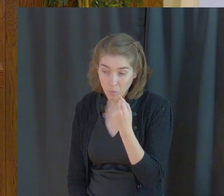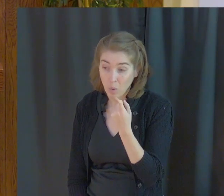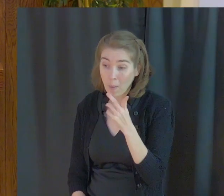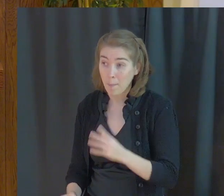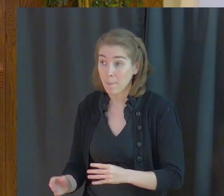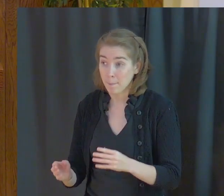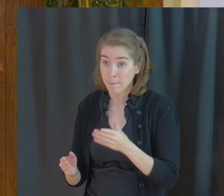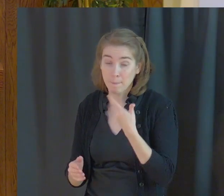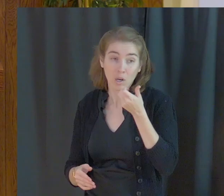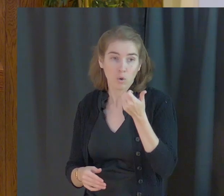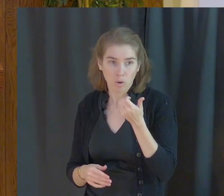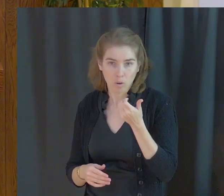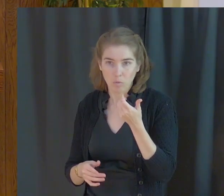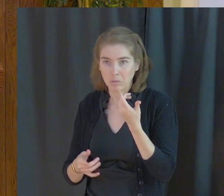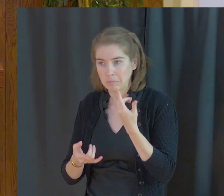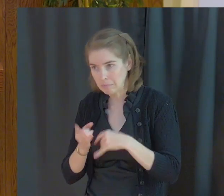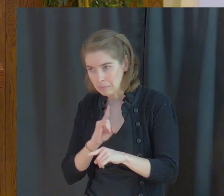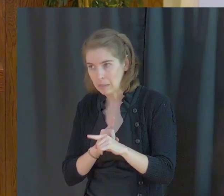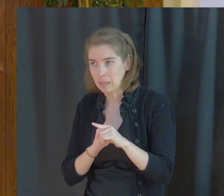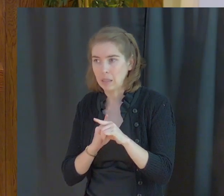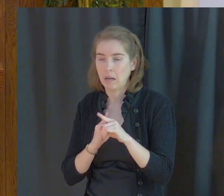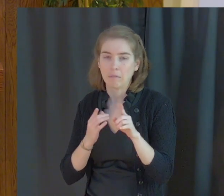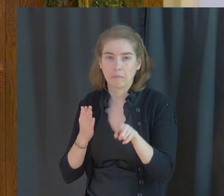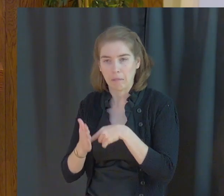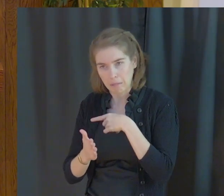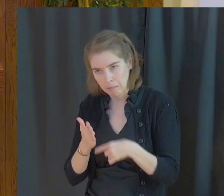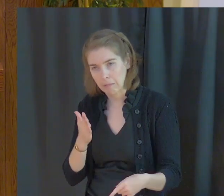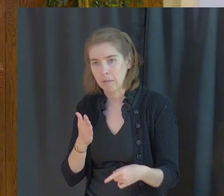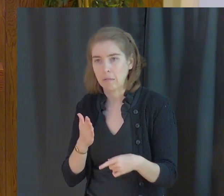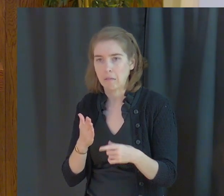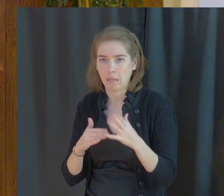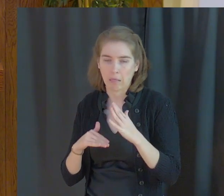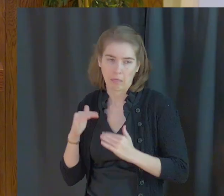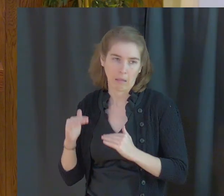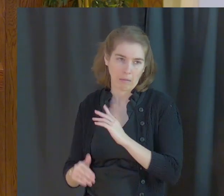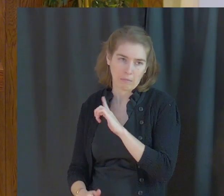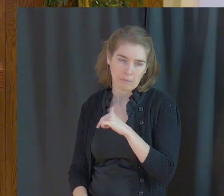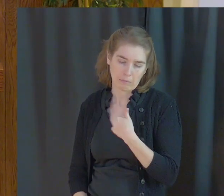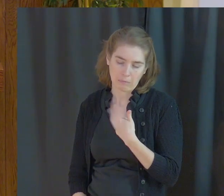us that was mocked and chastised than us.